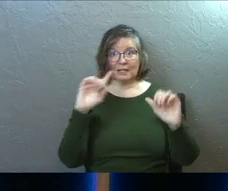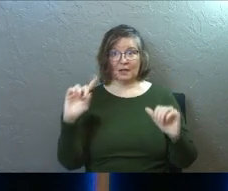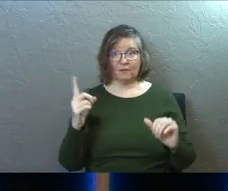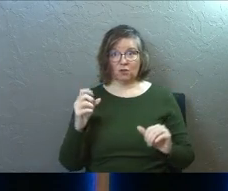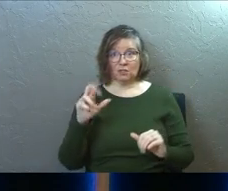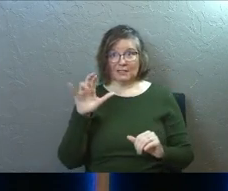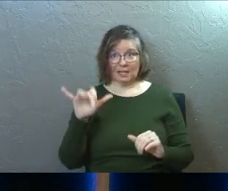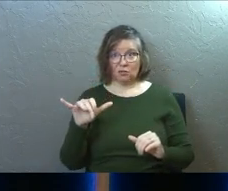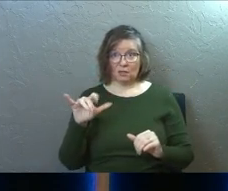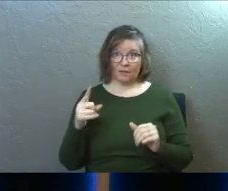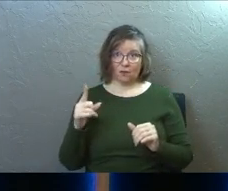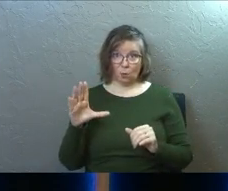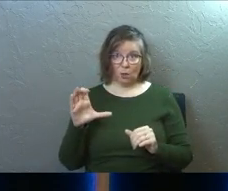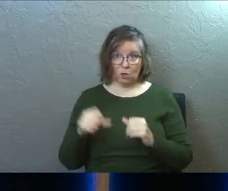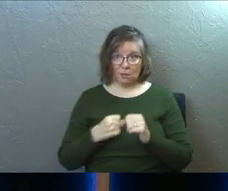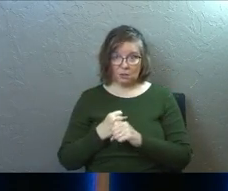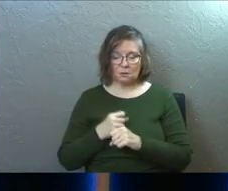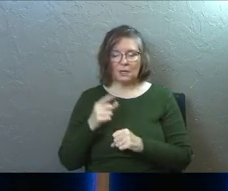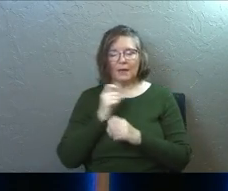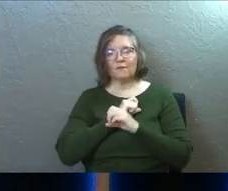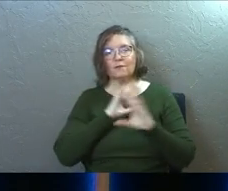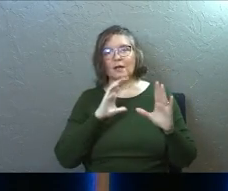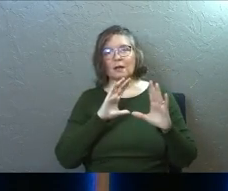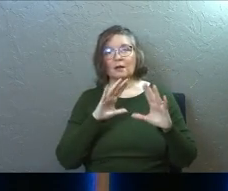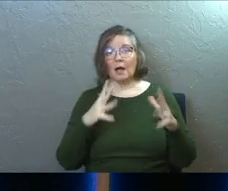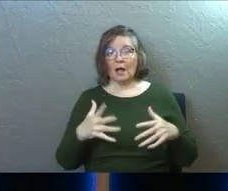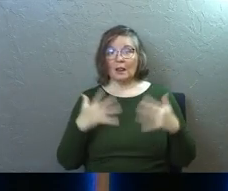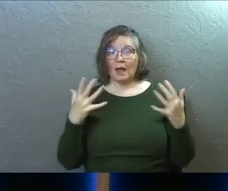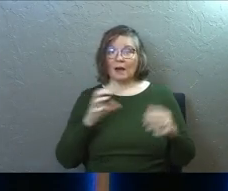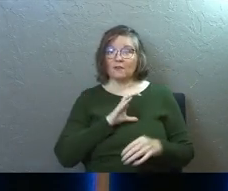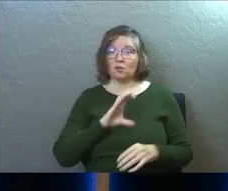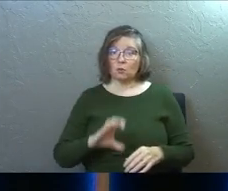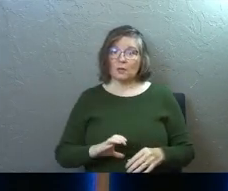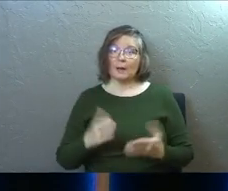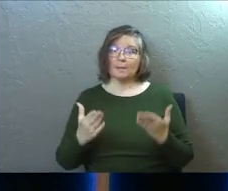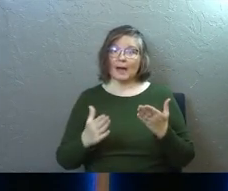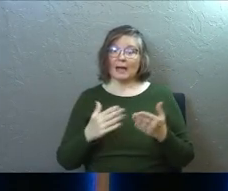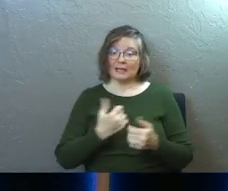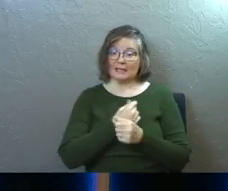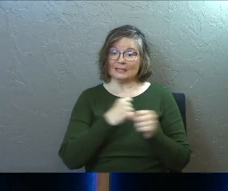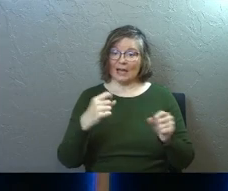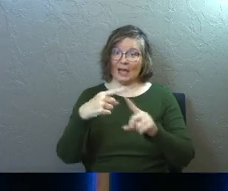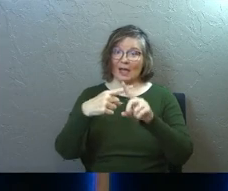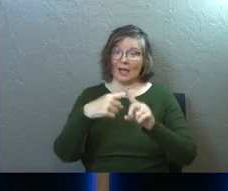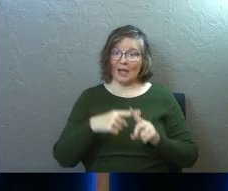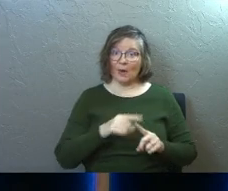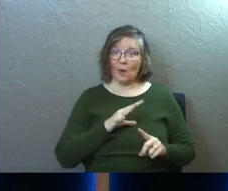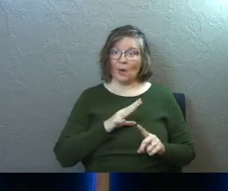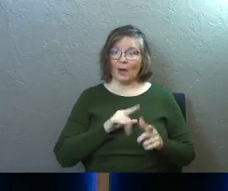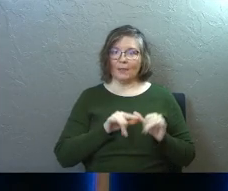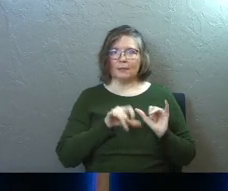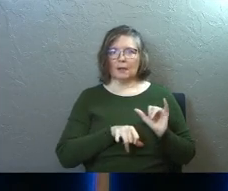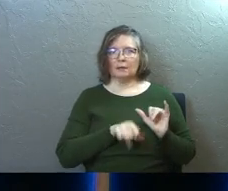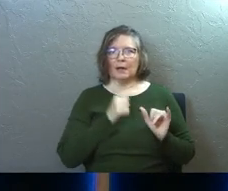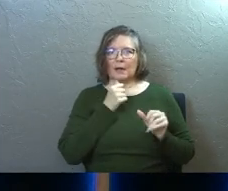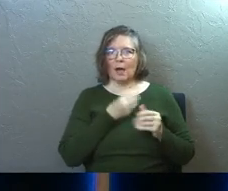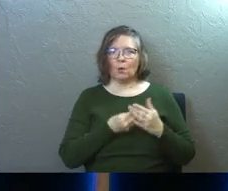century, so take this in for a second, he envisions a whole lot of Christians might get saved and then never grow.